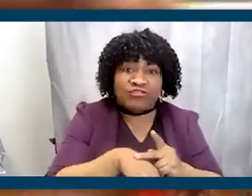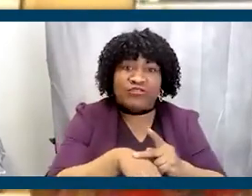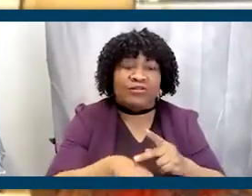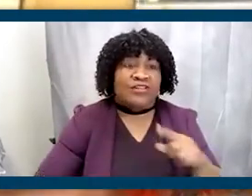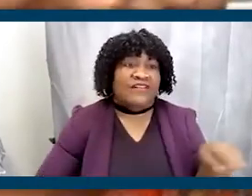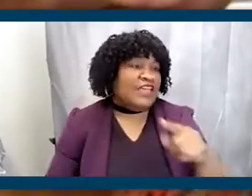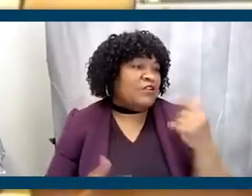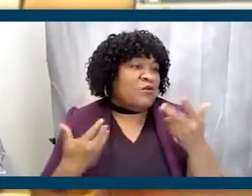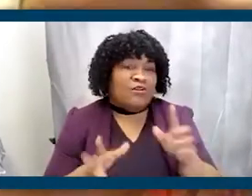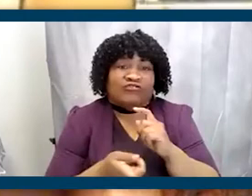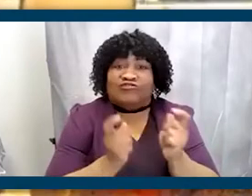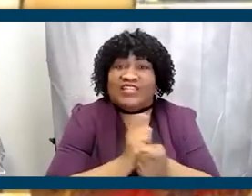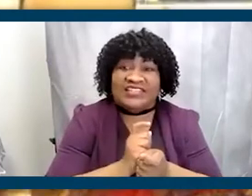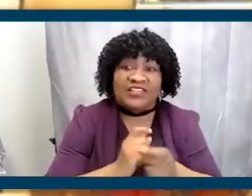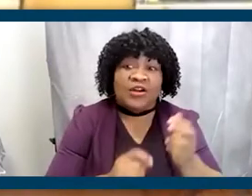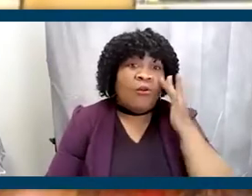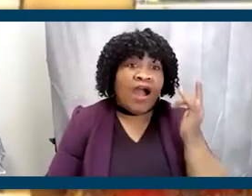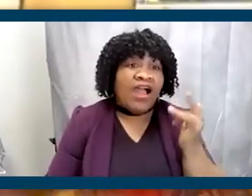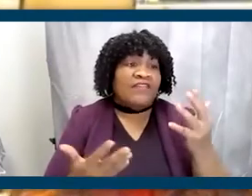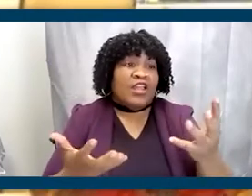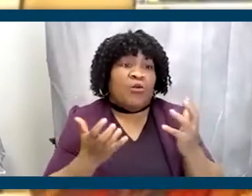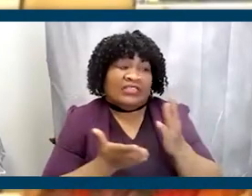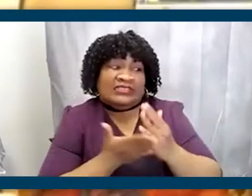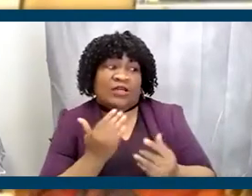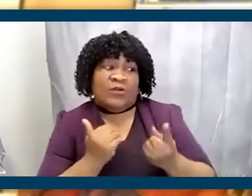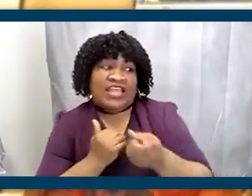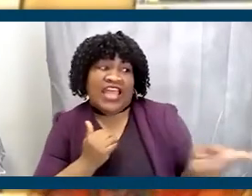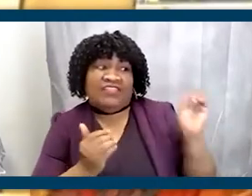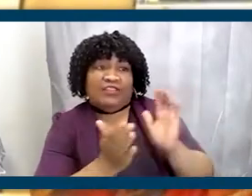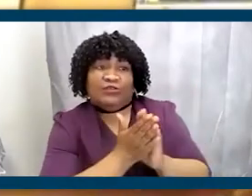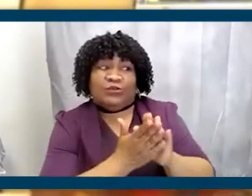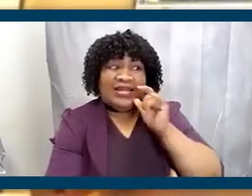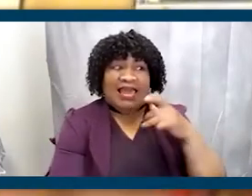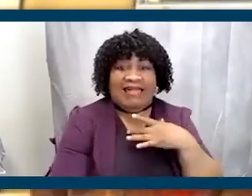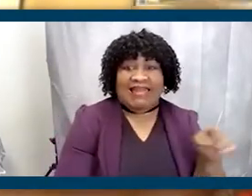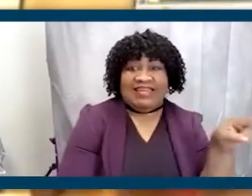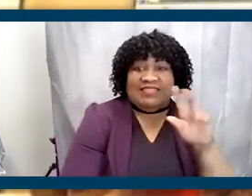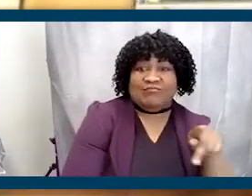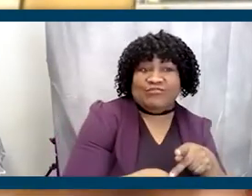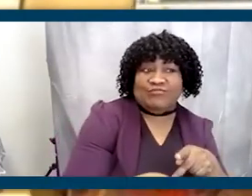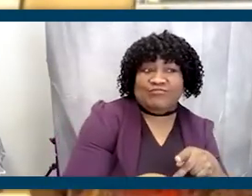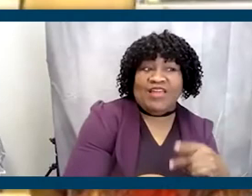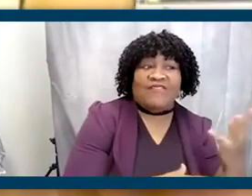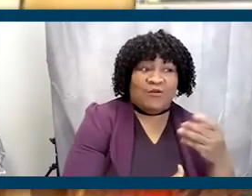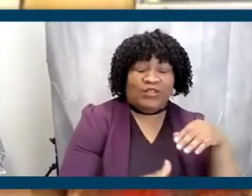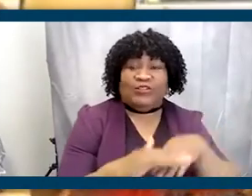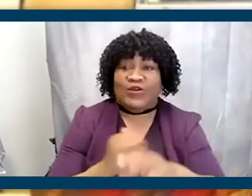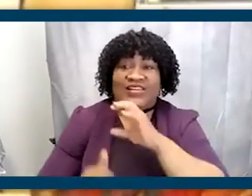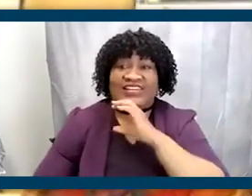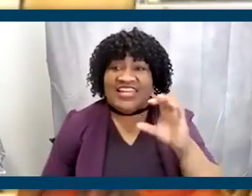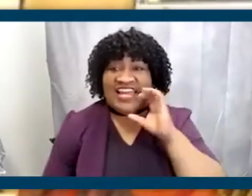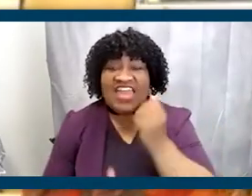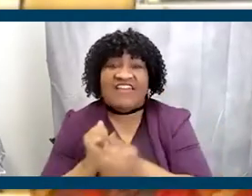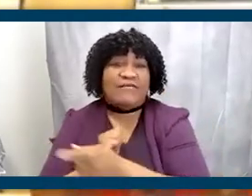bring change because they didn't want to make someone at their school not like them. They always wanted to be able to walk into the cafeteria and have everybody